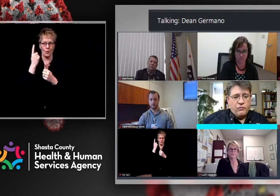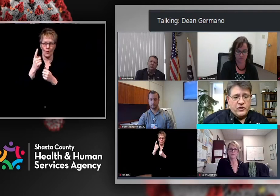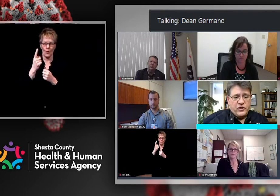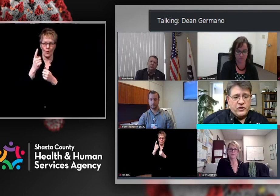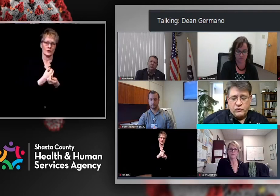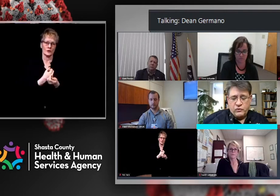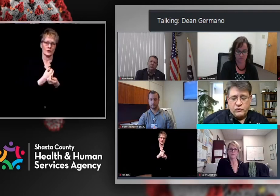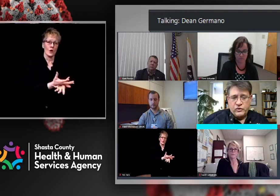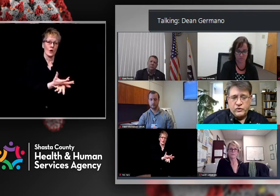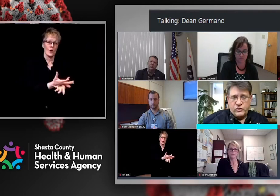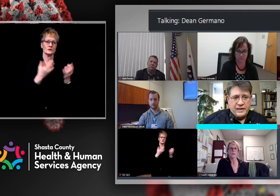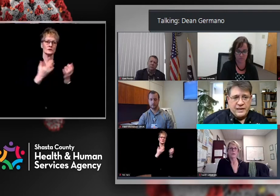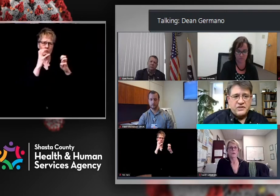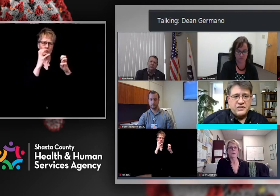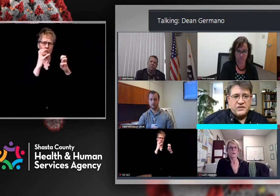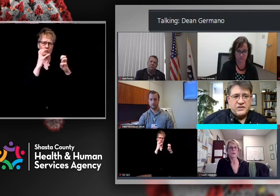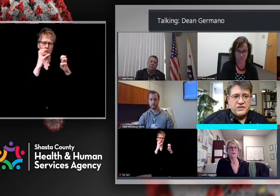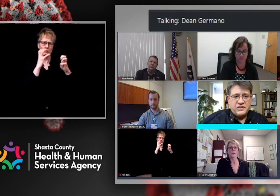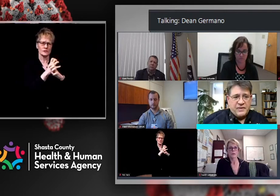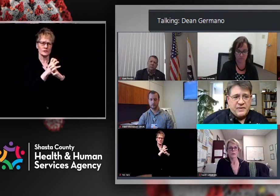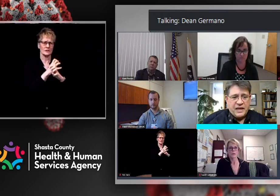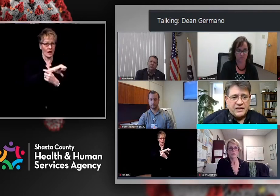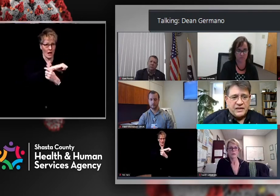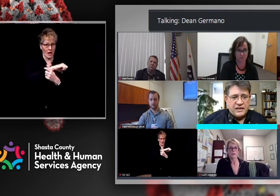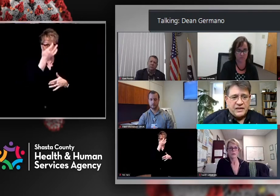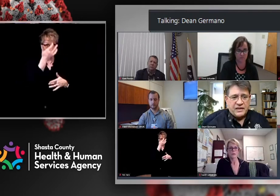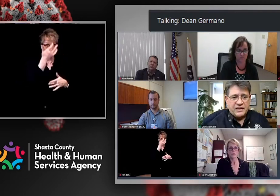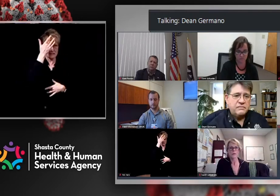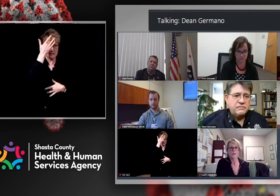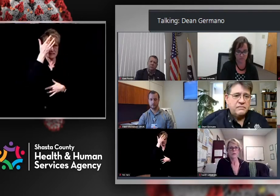I wondered if you wouldn't mind saying something about that.